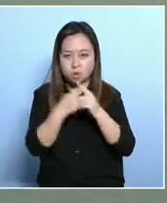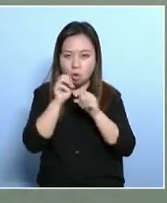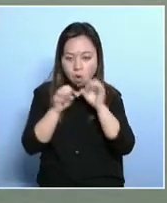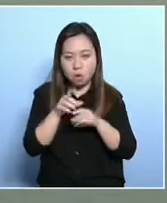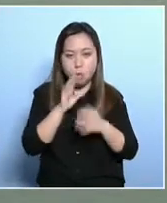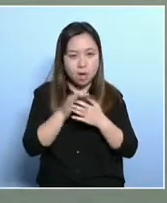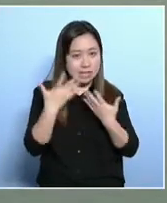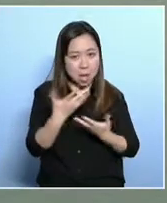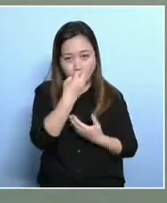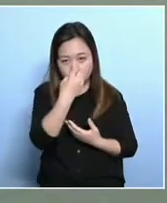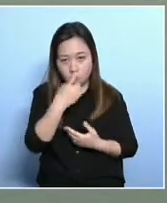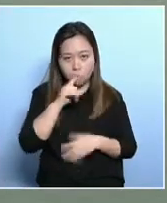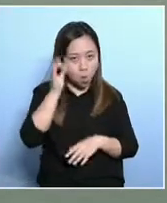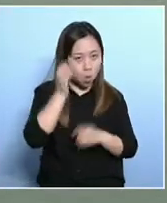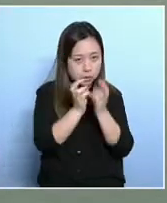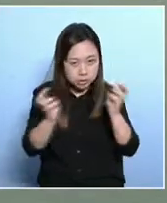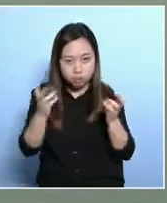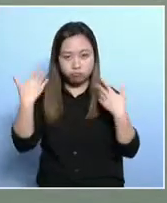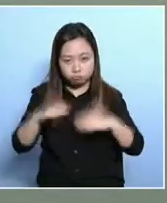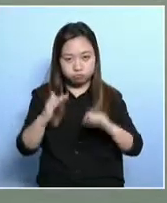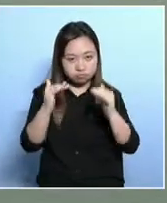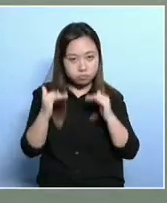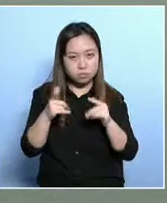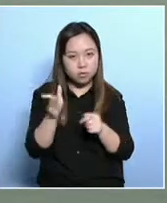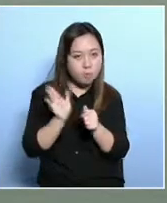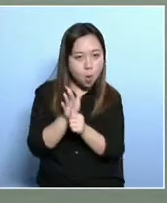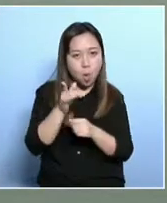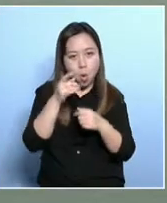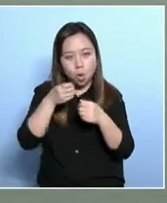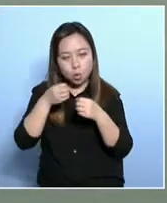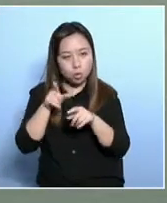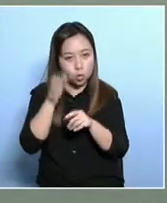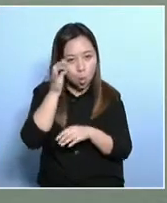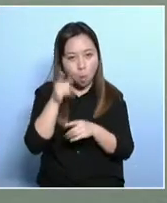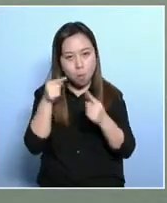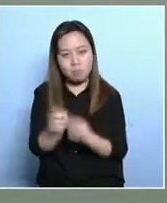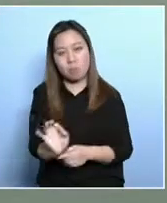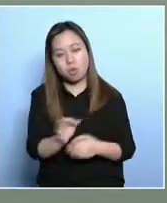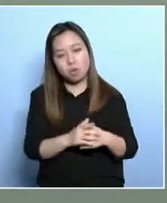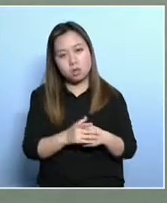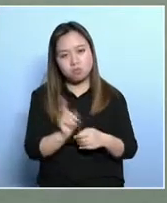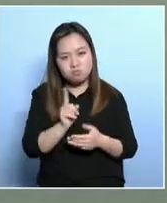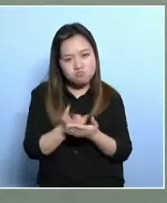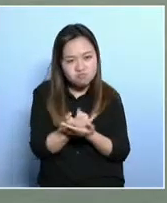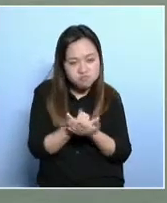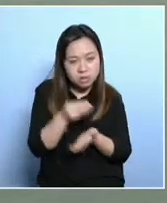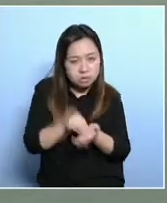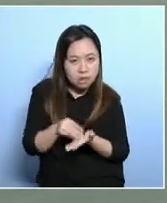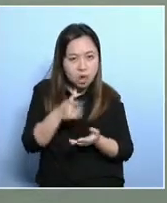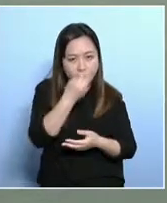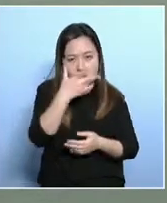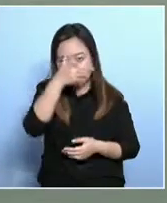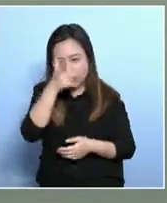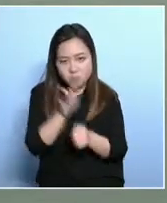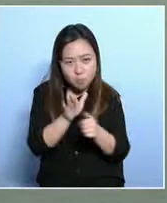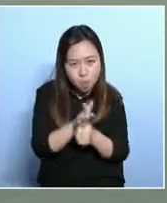studies over a long period. Now there's